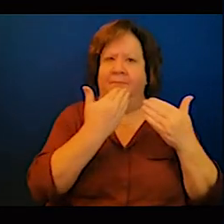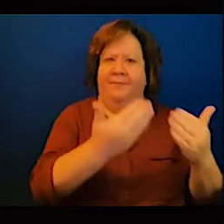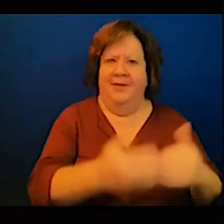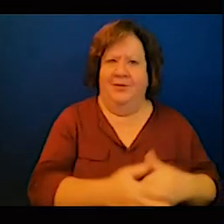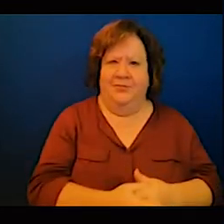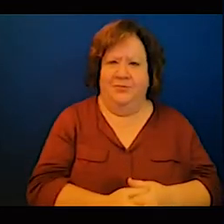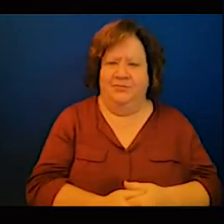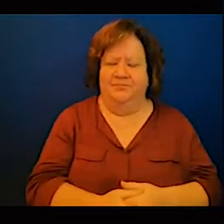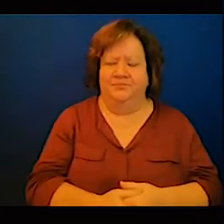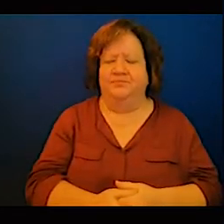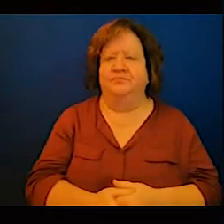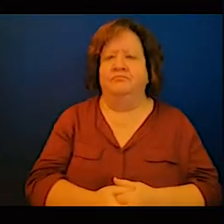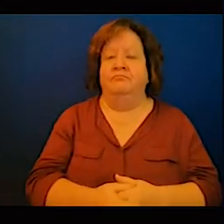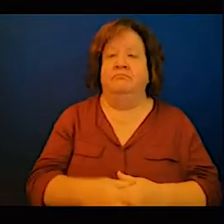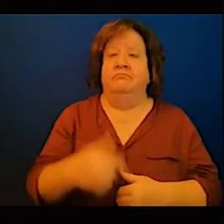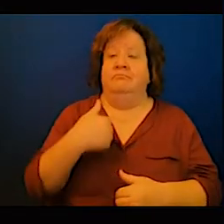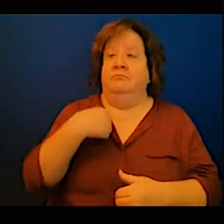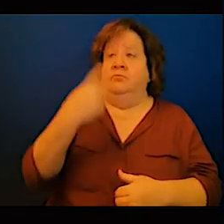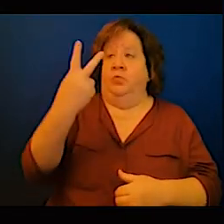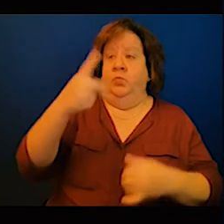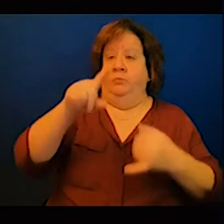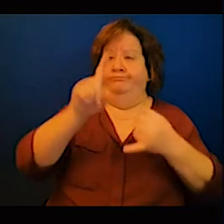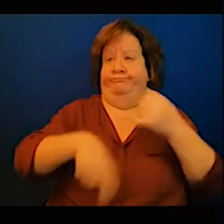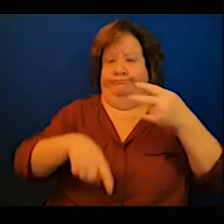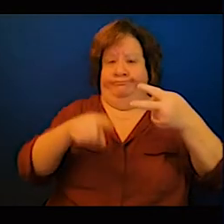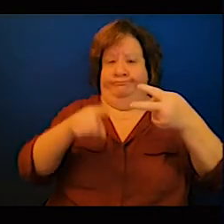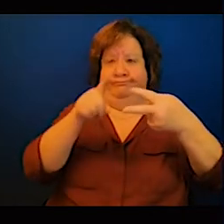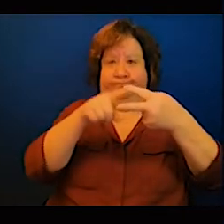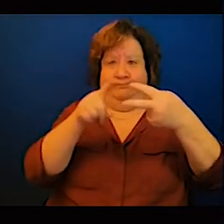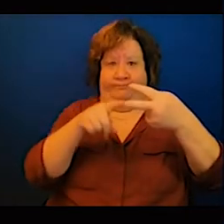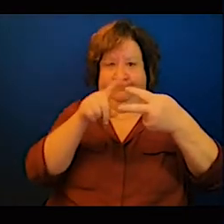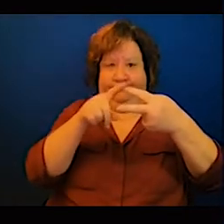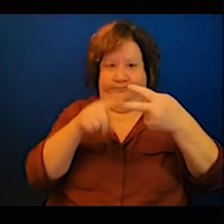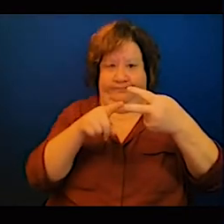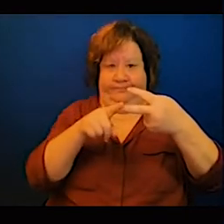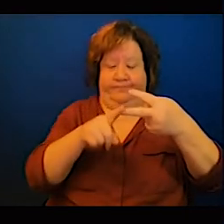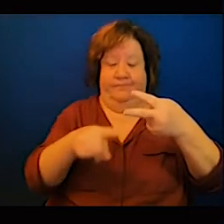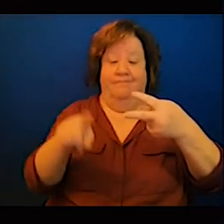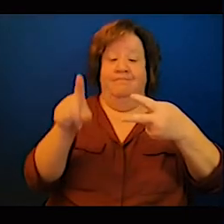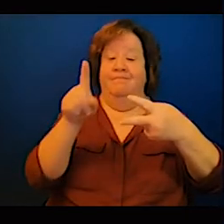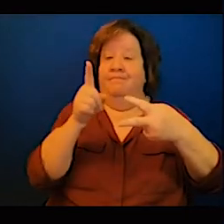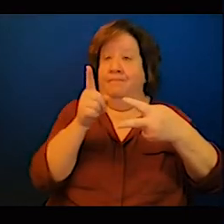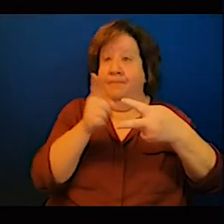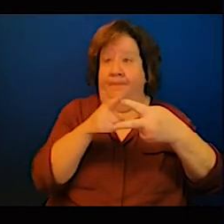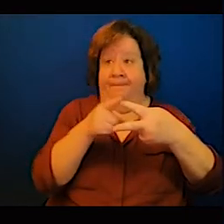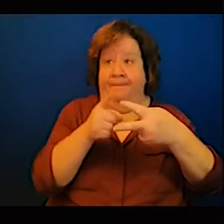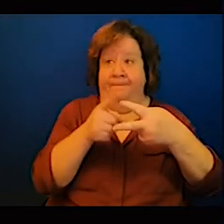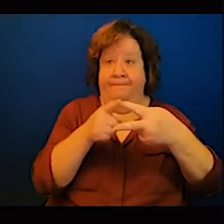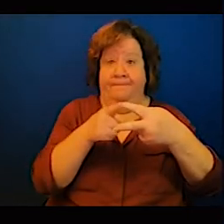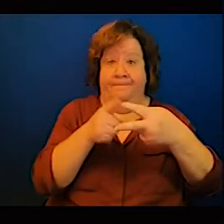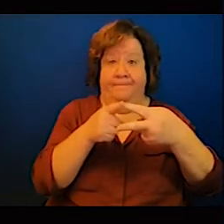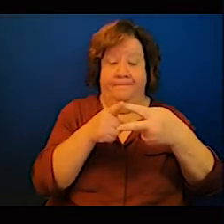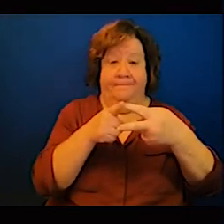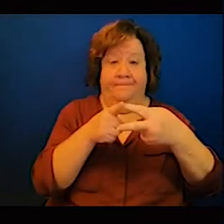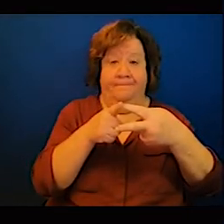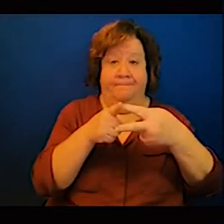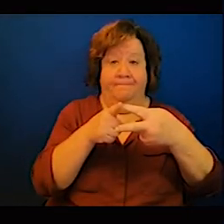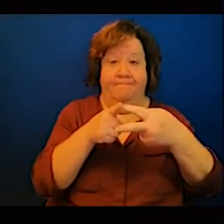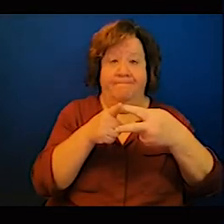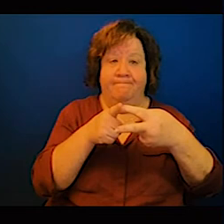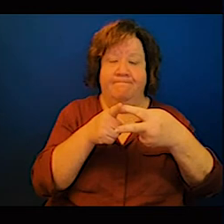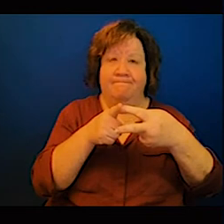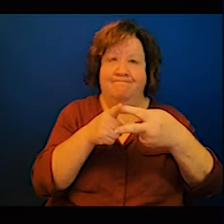focusing on post COP26 pathway you know so and